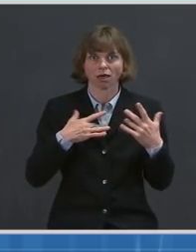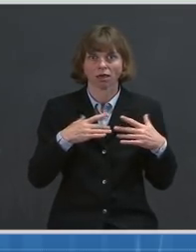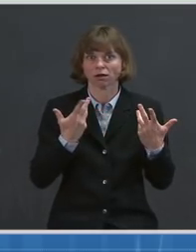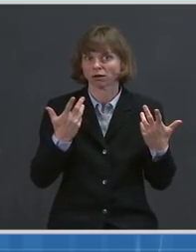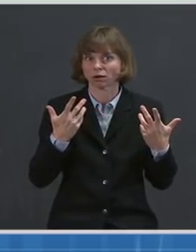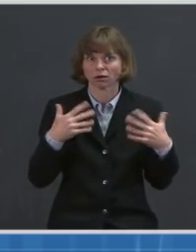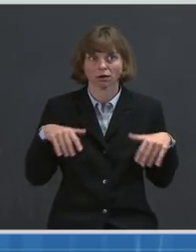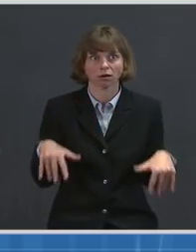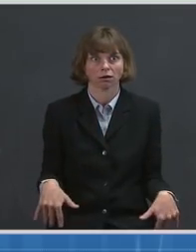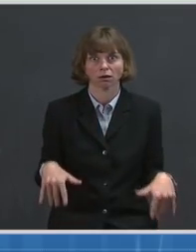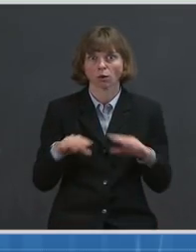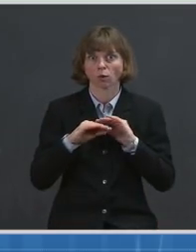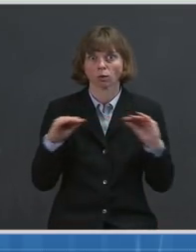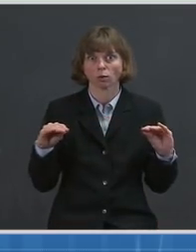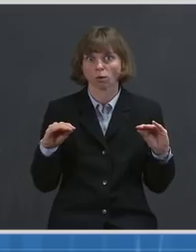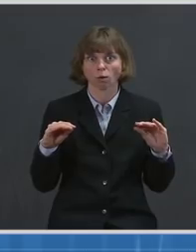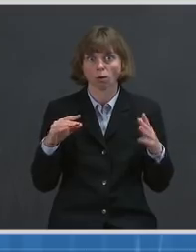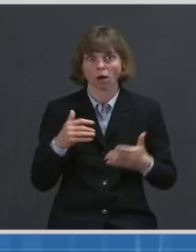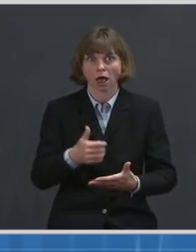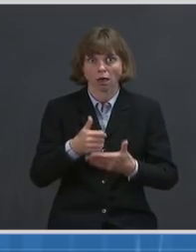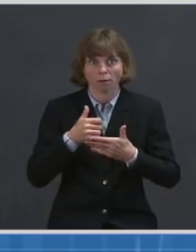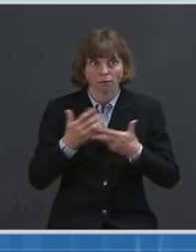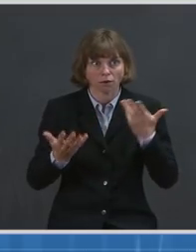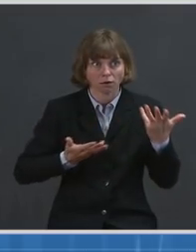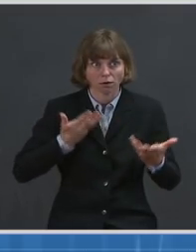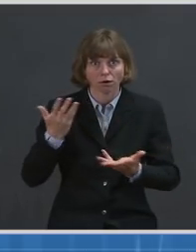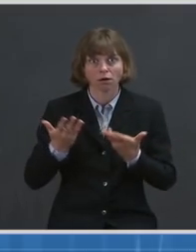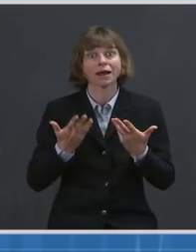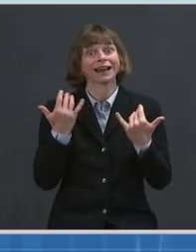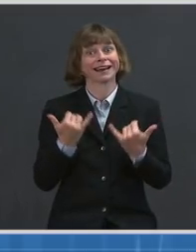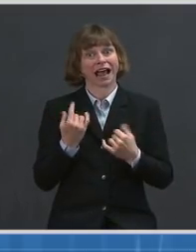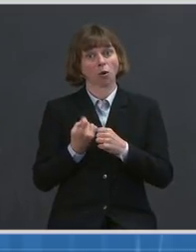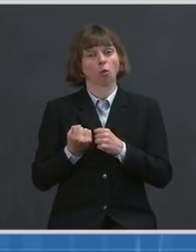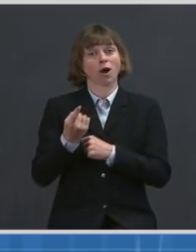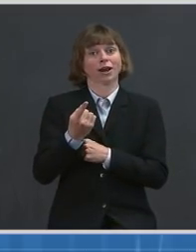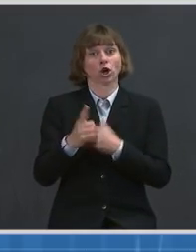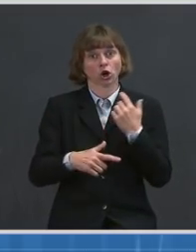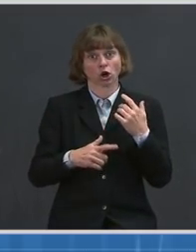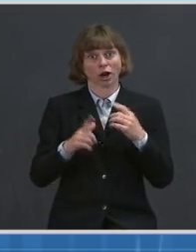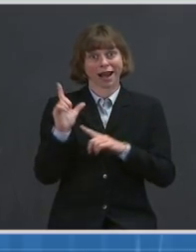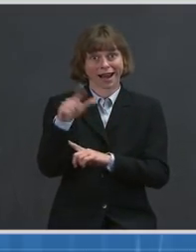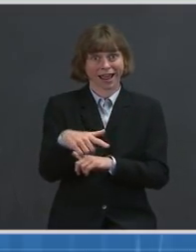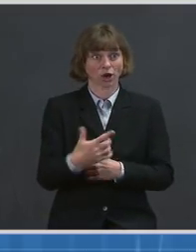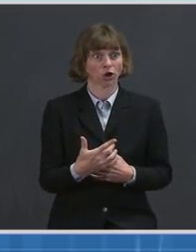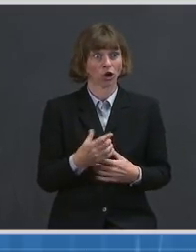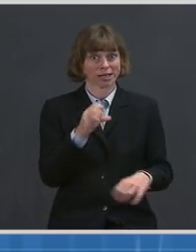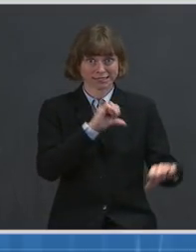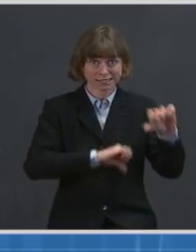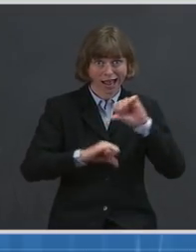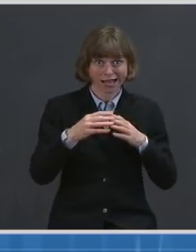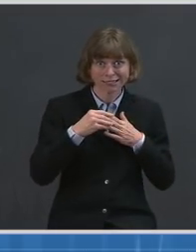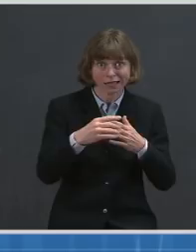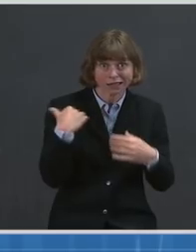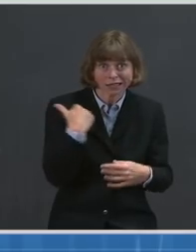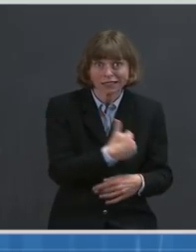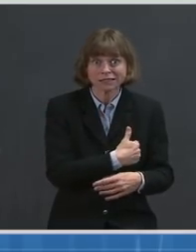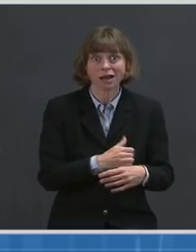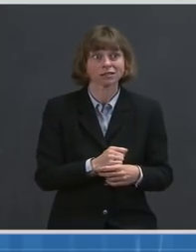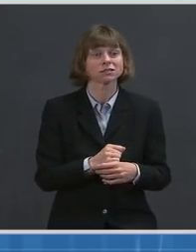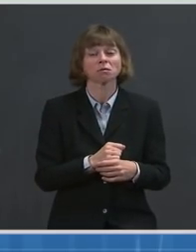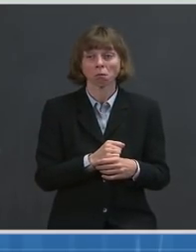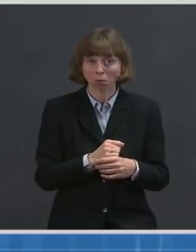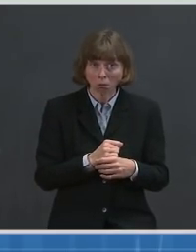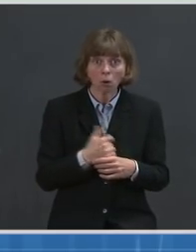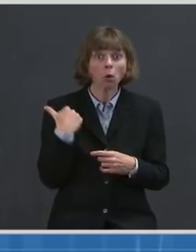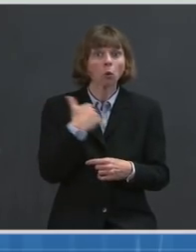And here we are one very long year later, led by science and propelled by a growing sense of hope that we